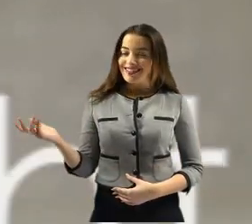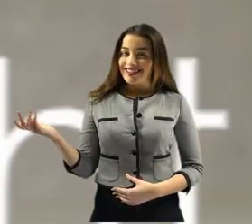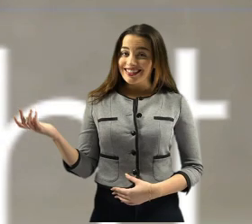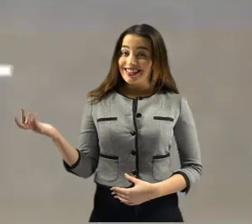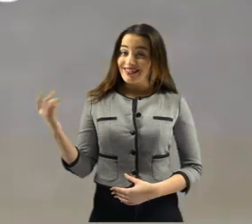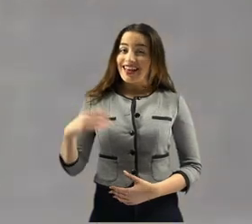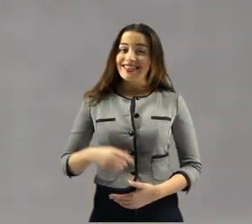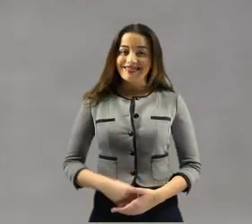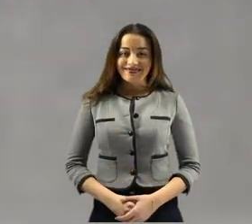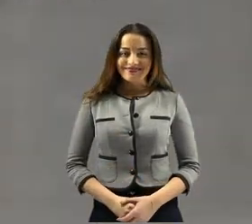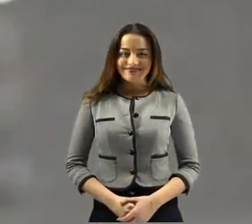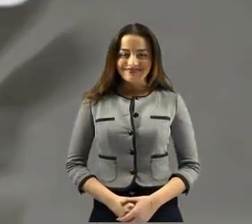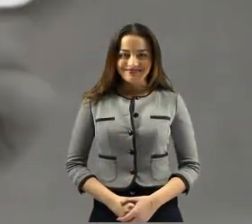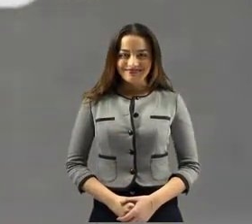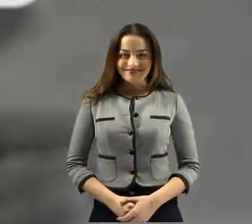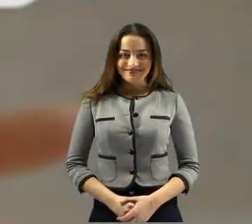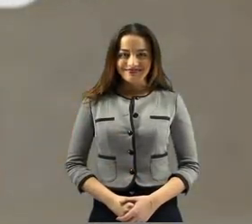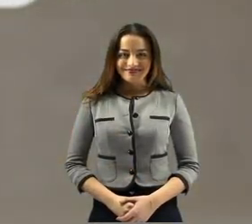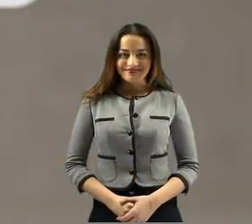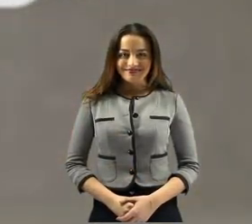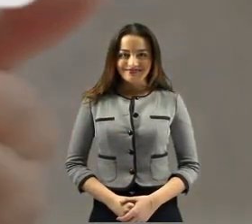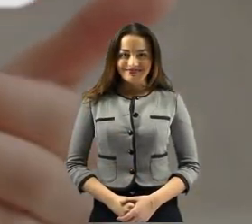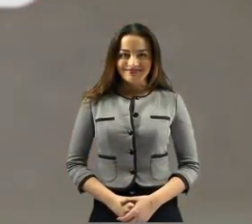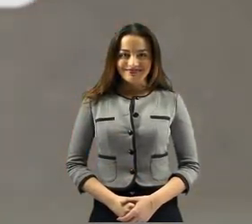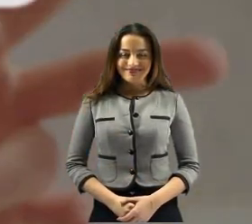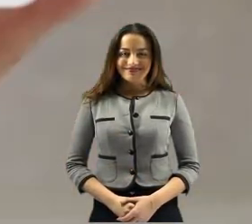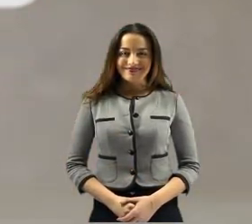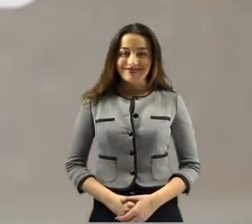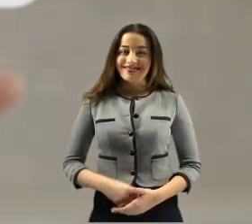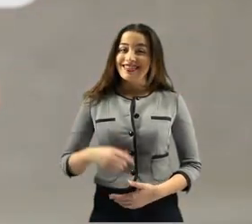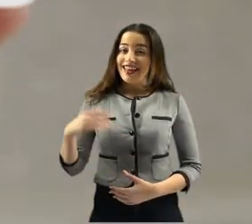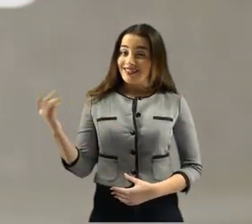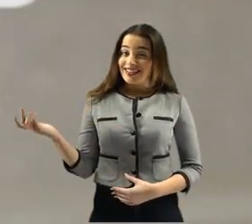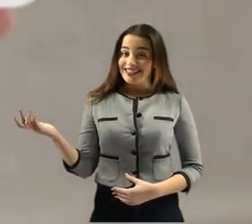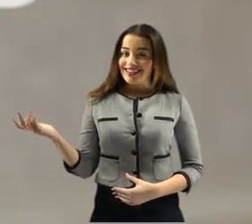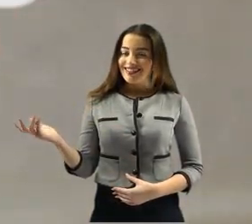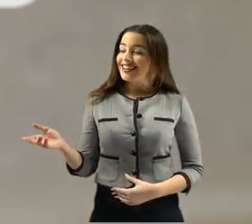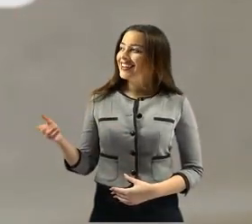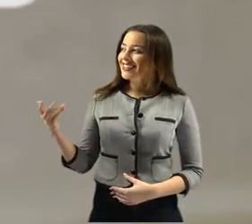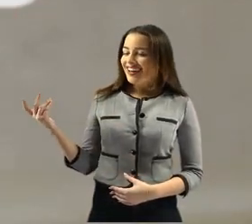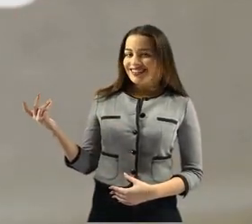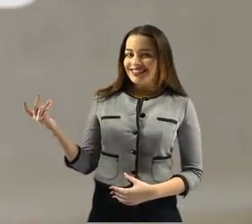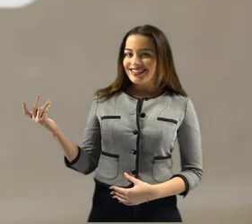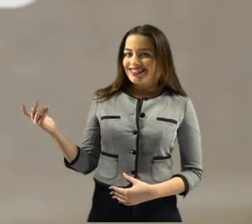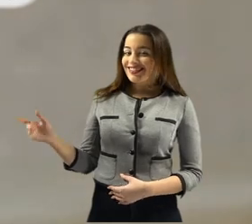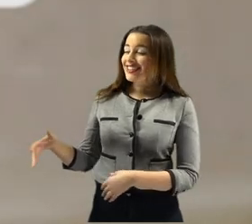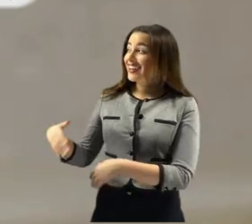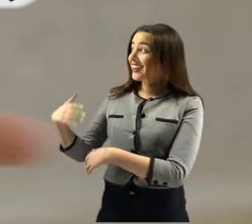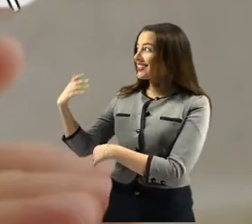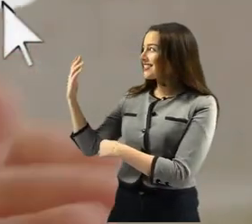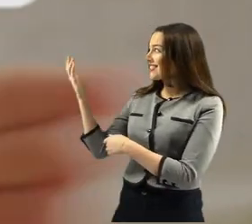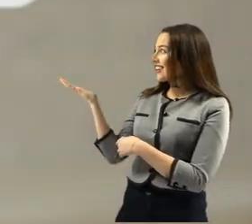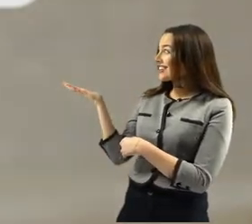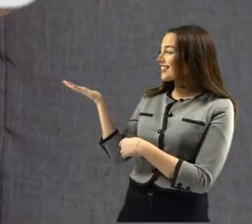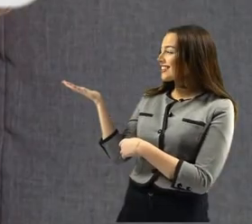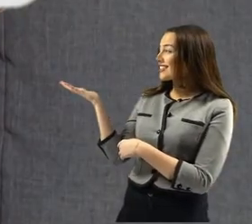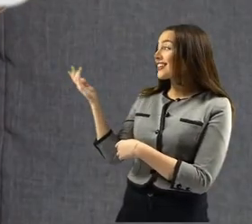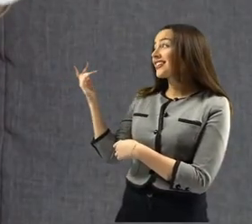Language for most of us forms the bedrock of our thoughts, but what happens when sound-based language is removed from the equation?